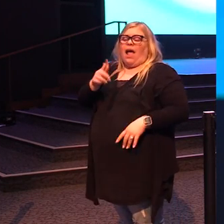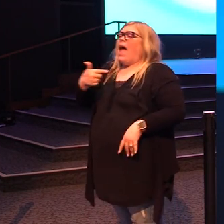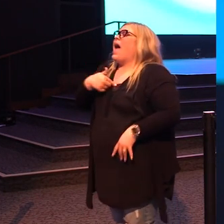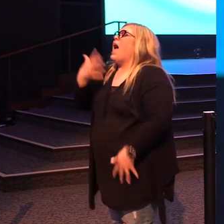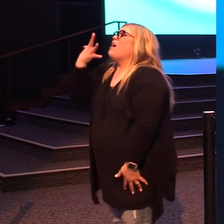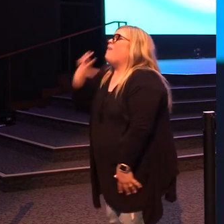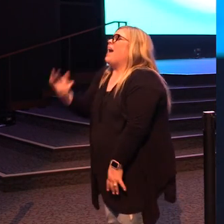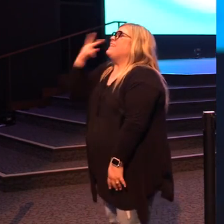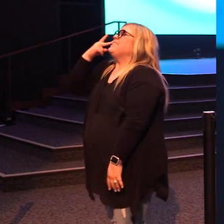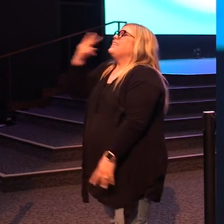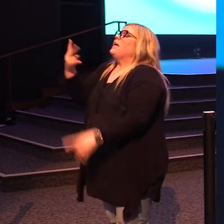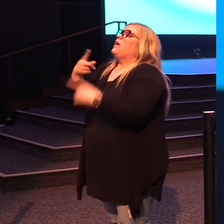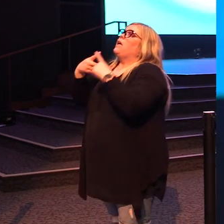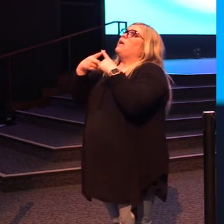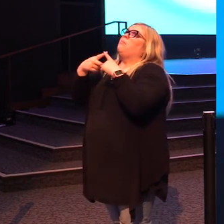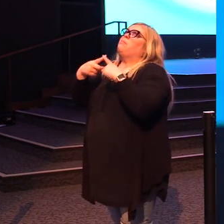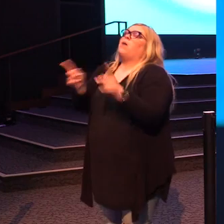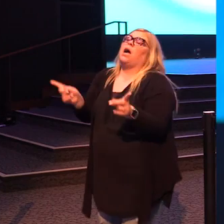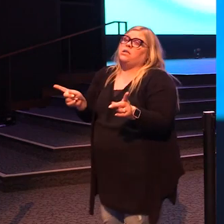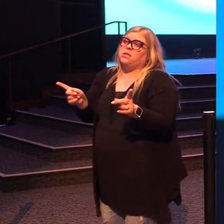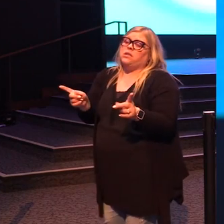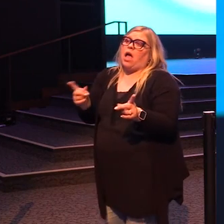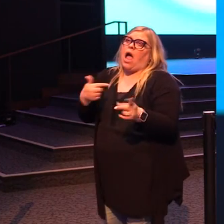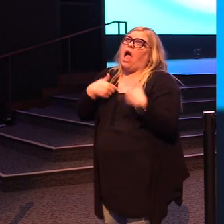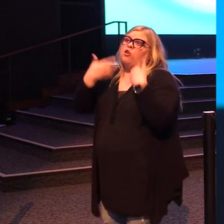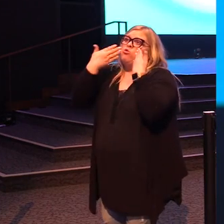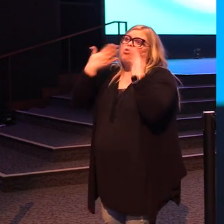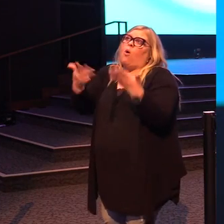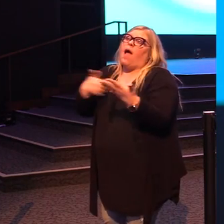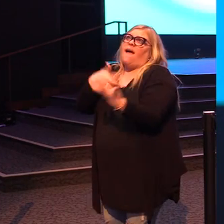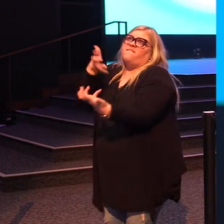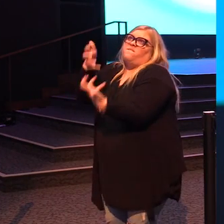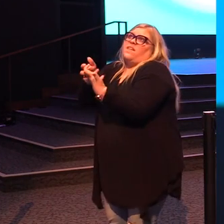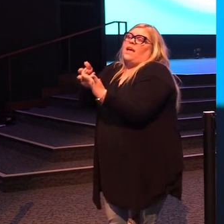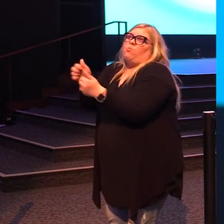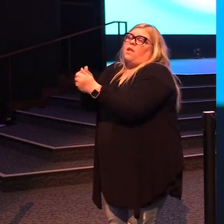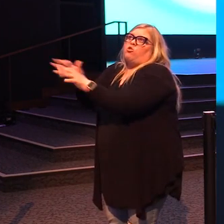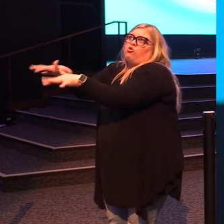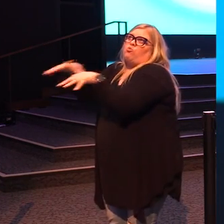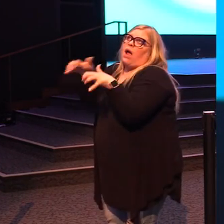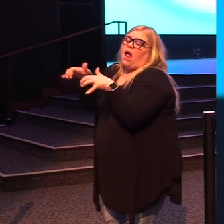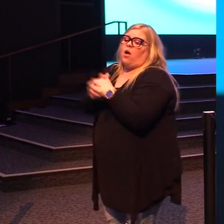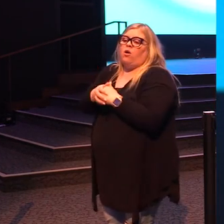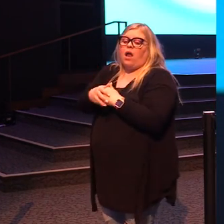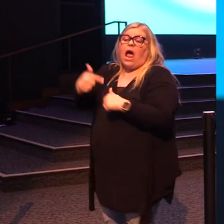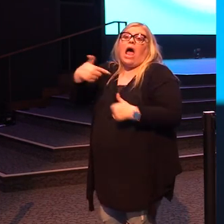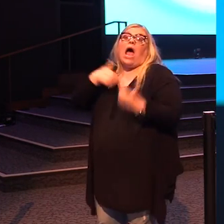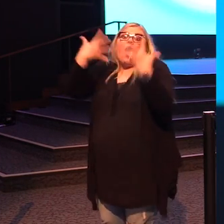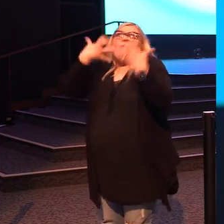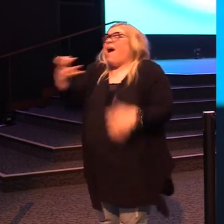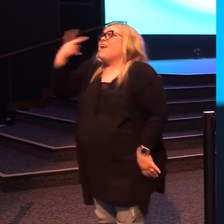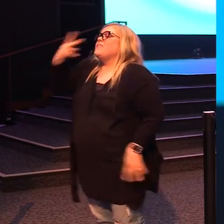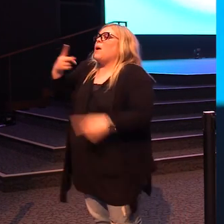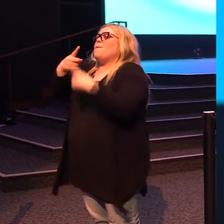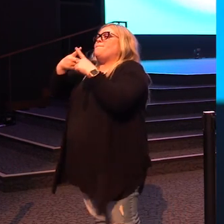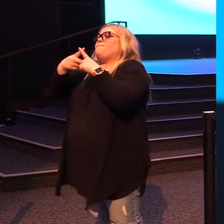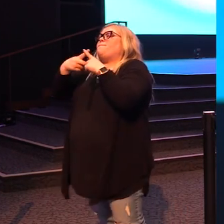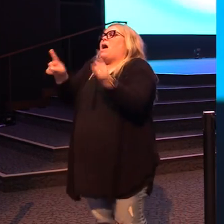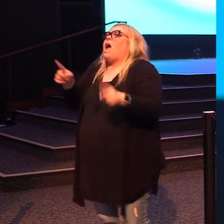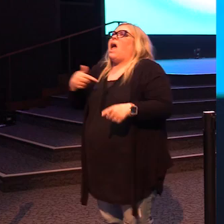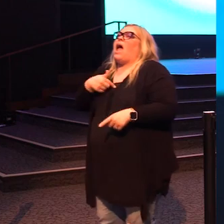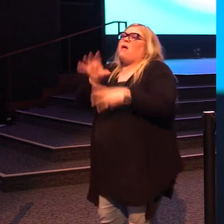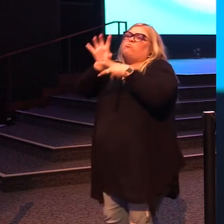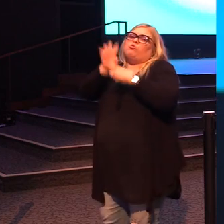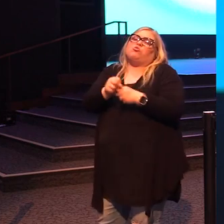want to see, but I don't know that I fit in. I want to see, but I've kind of got used to being